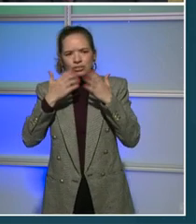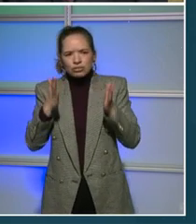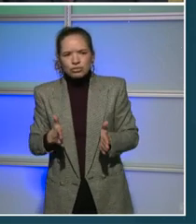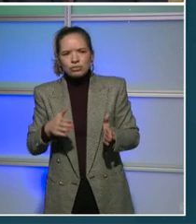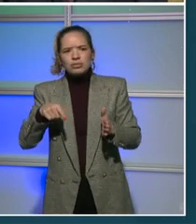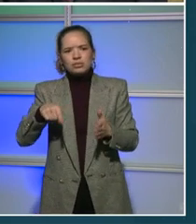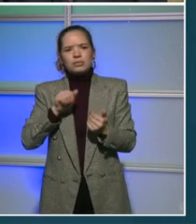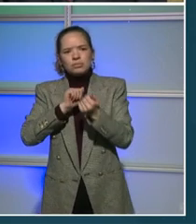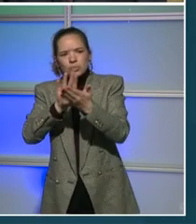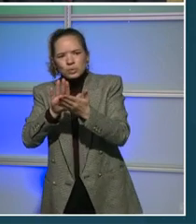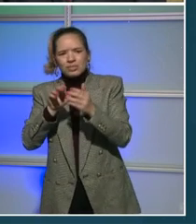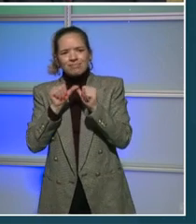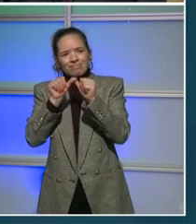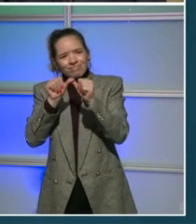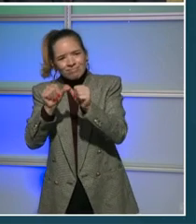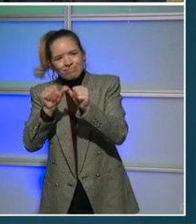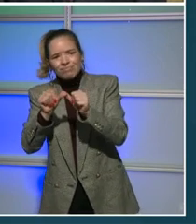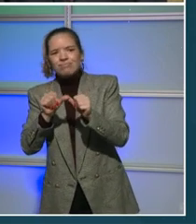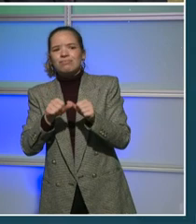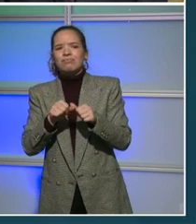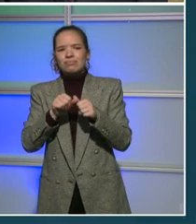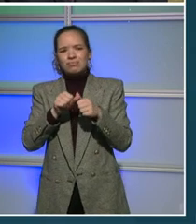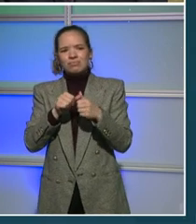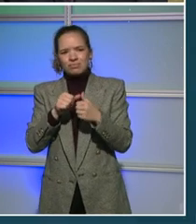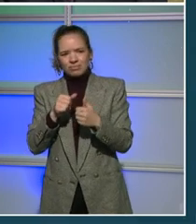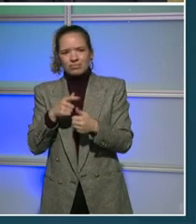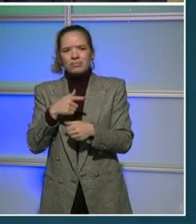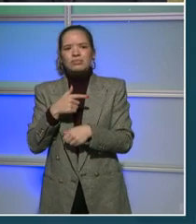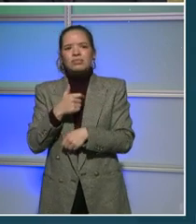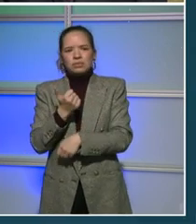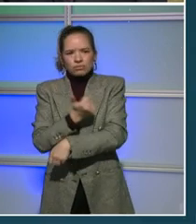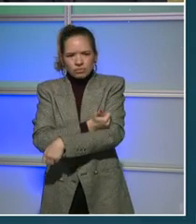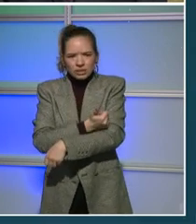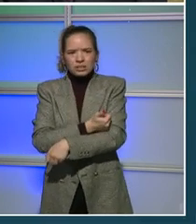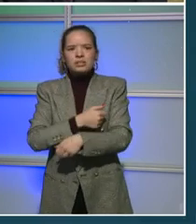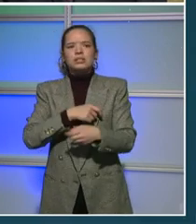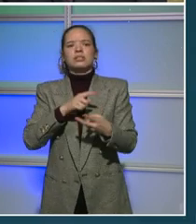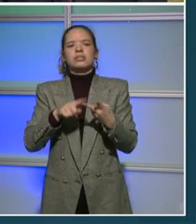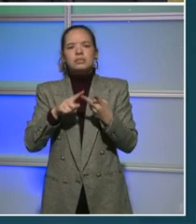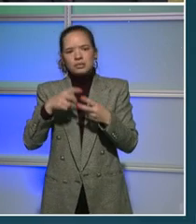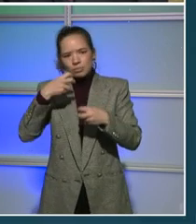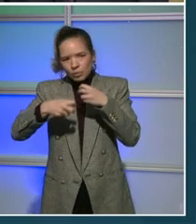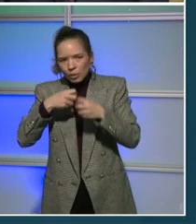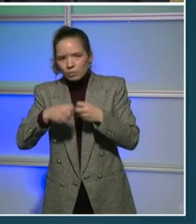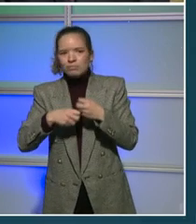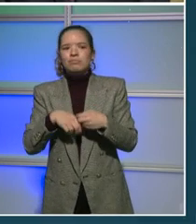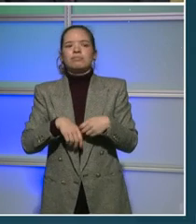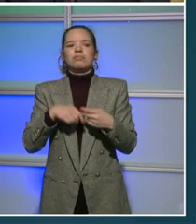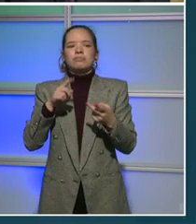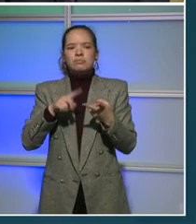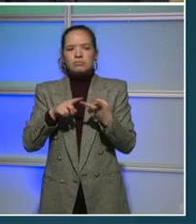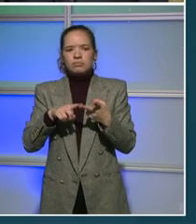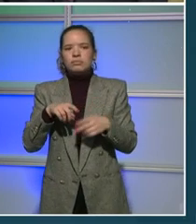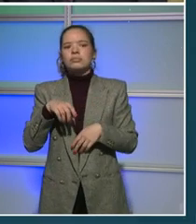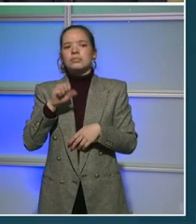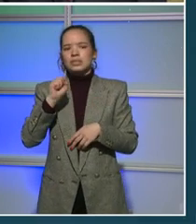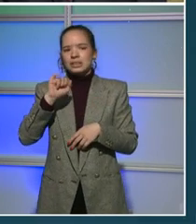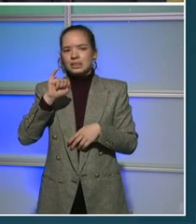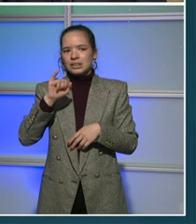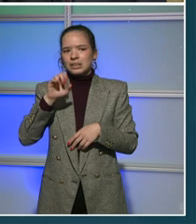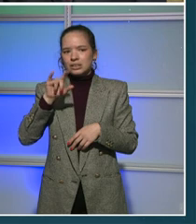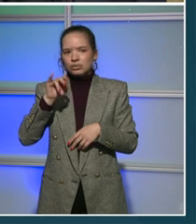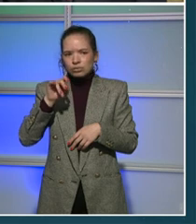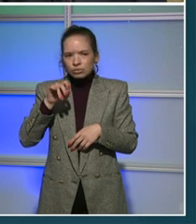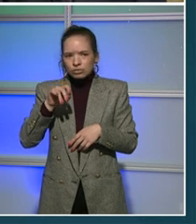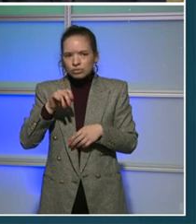and advance mental health treatment. This includes creating a new sobering center to divert low-risk patients from